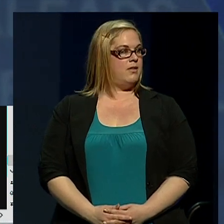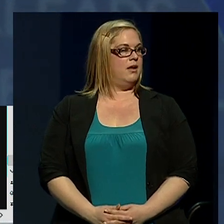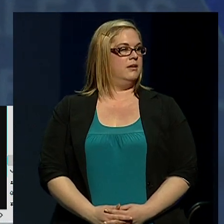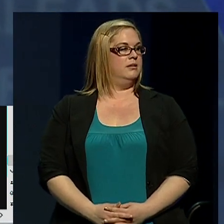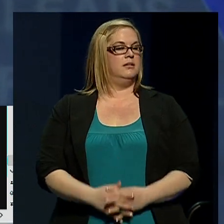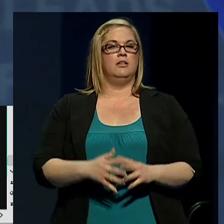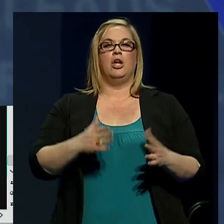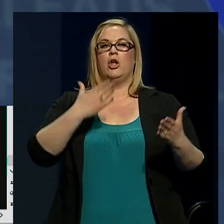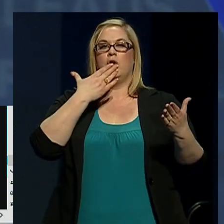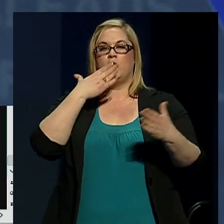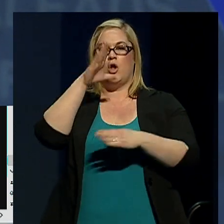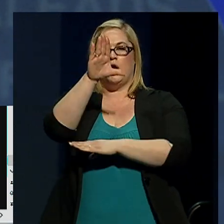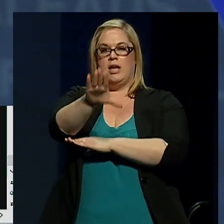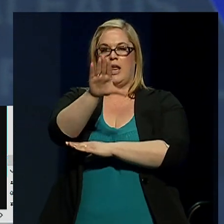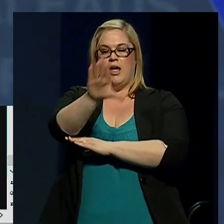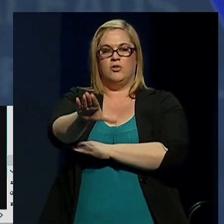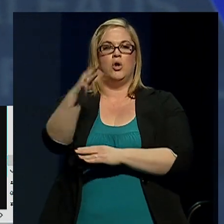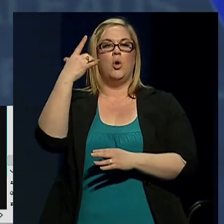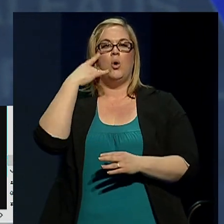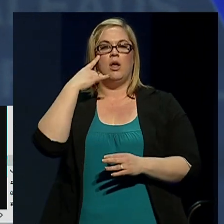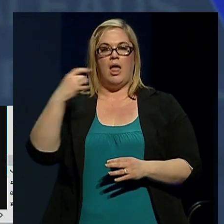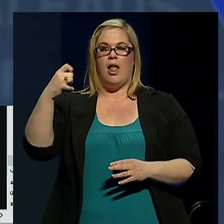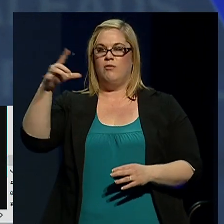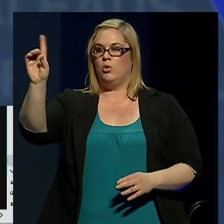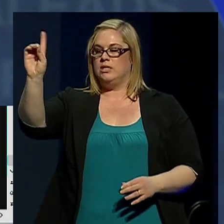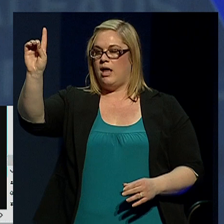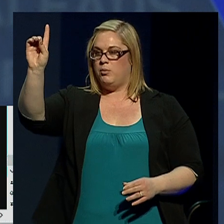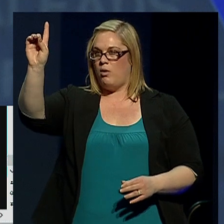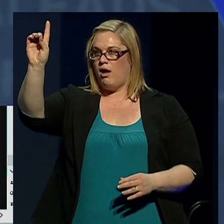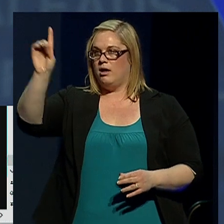Good afternoon, California Democrats.